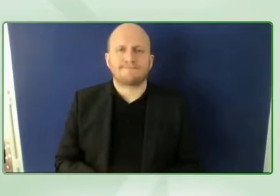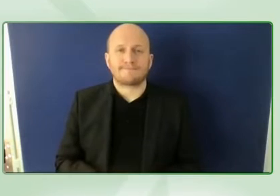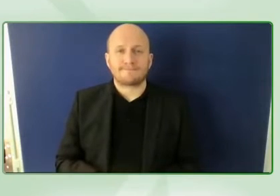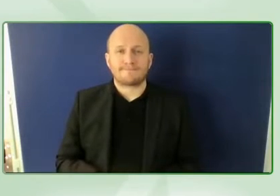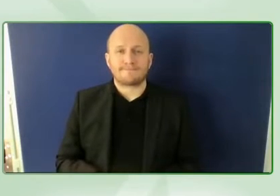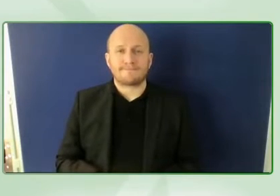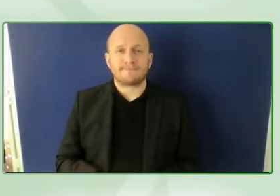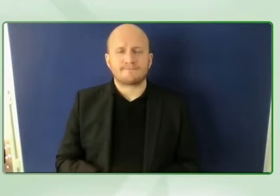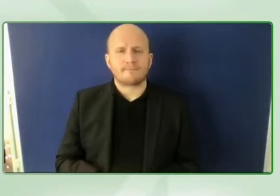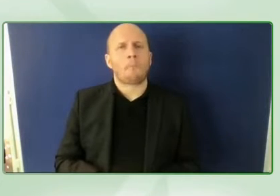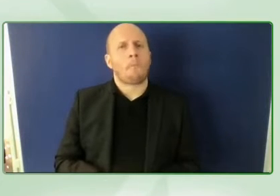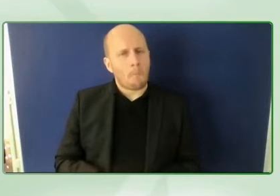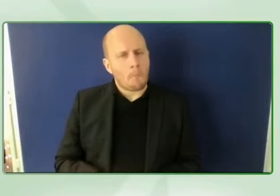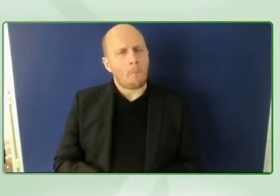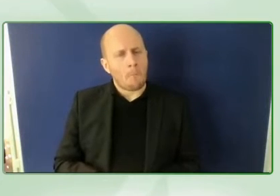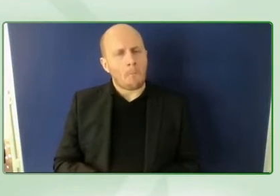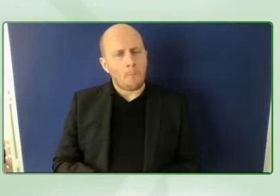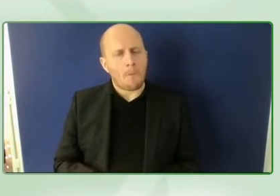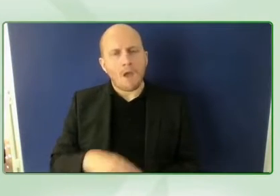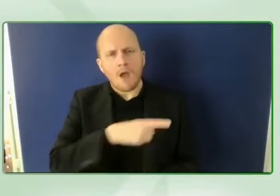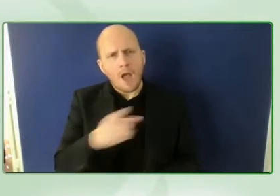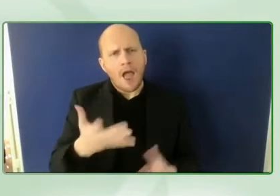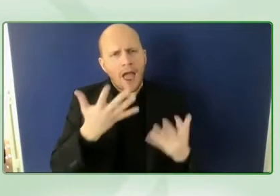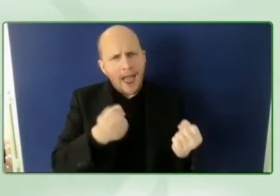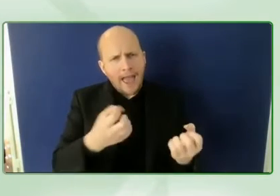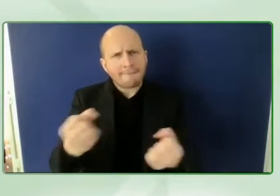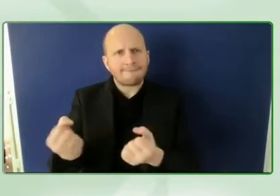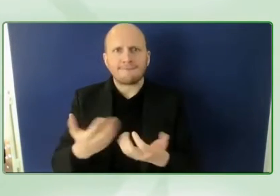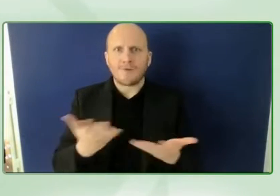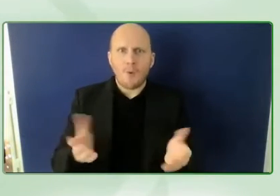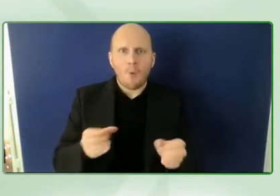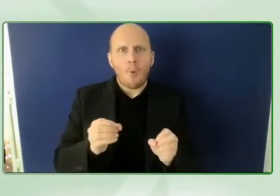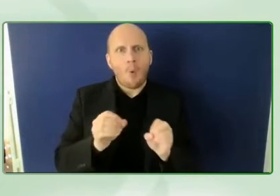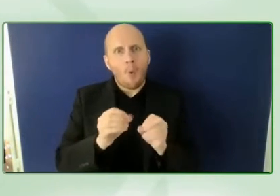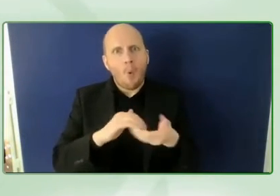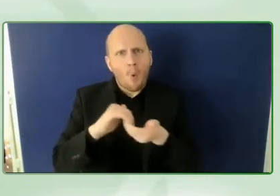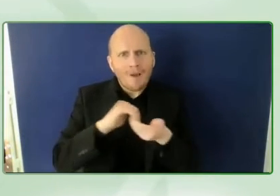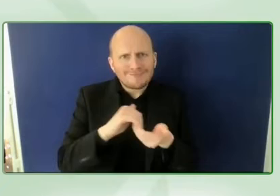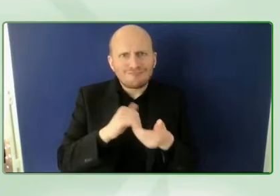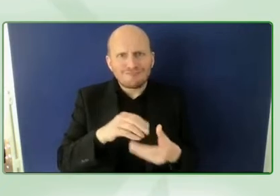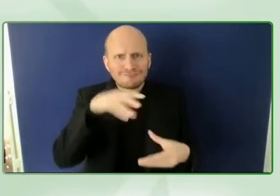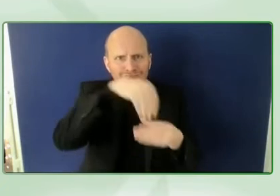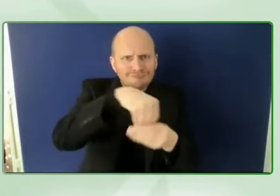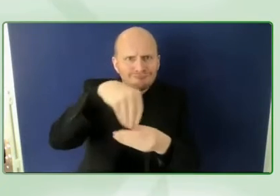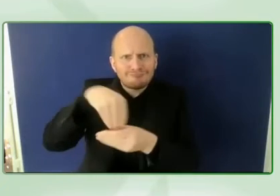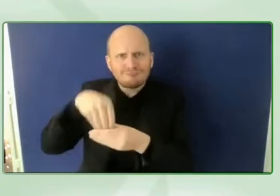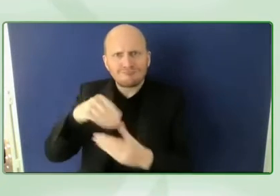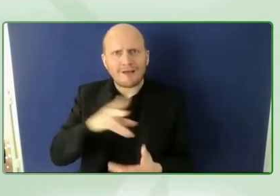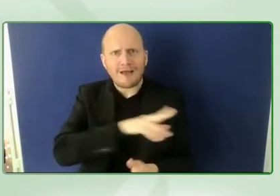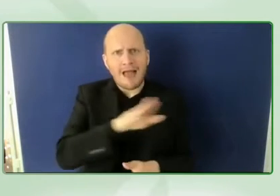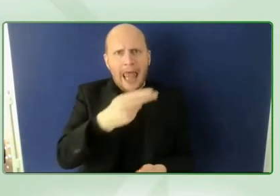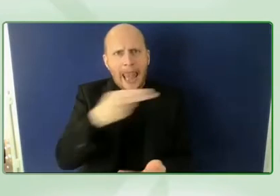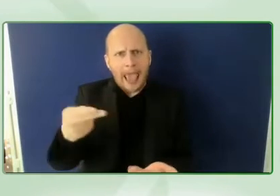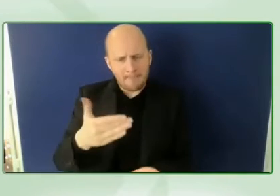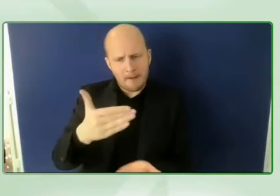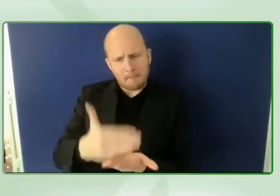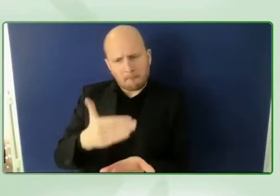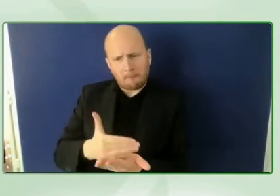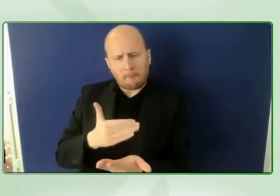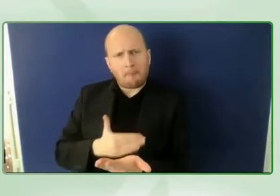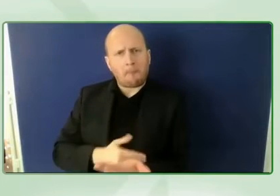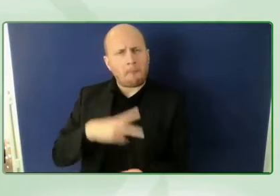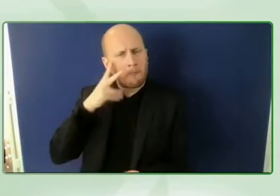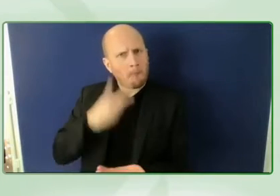roster of uh founding organizations being on board which have all come together um we are now